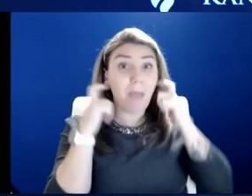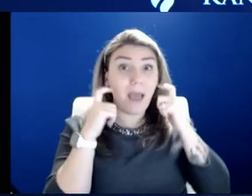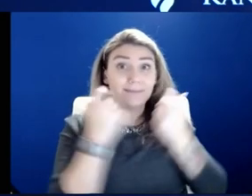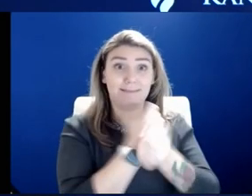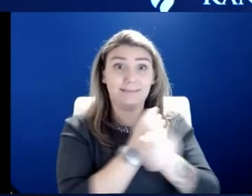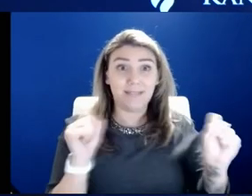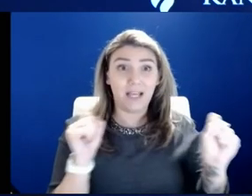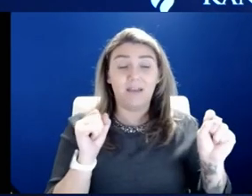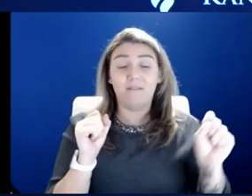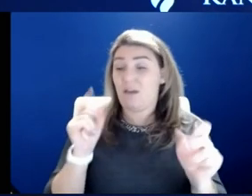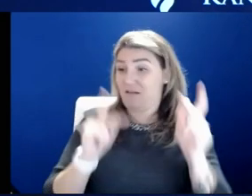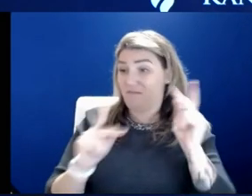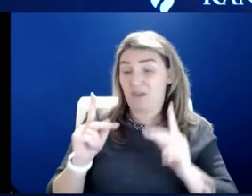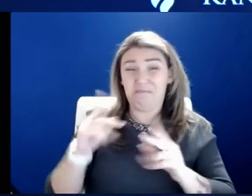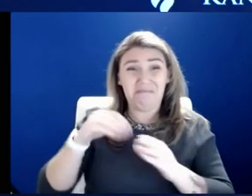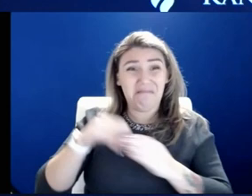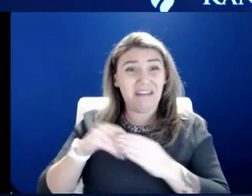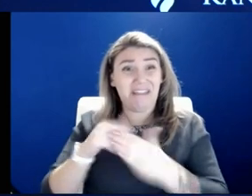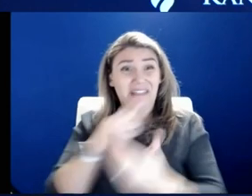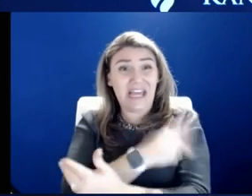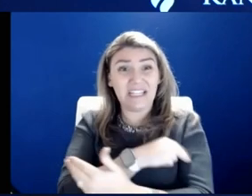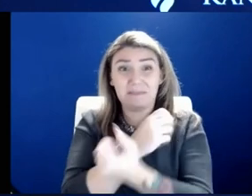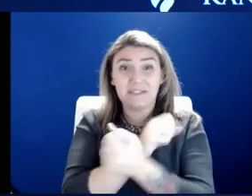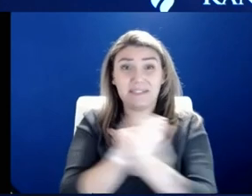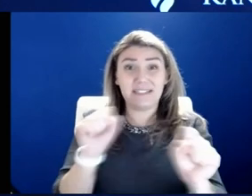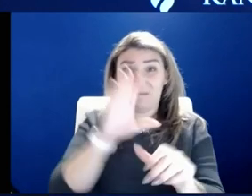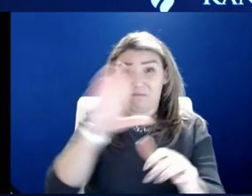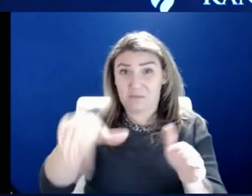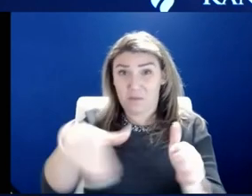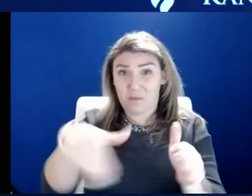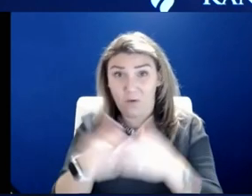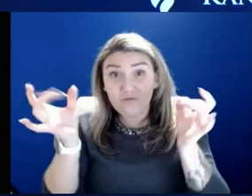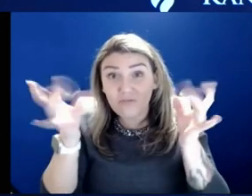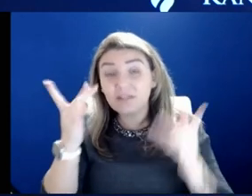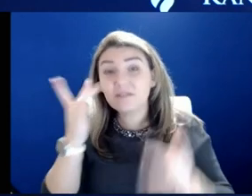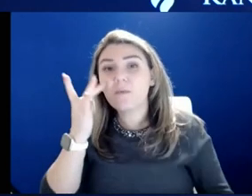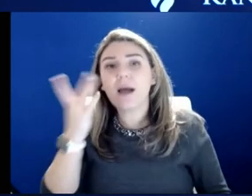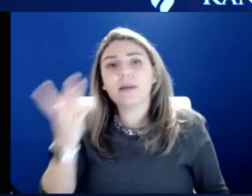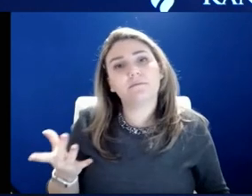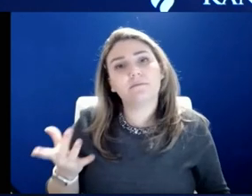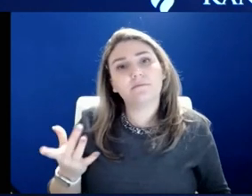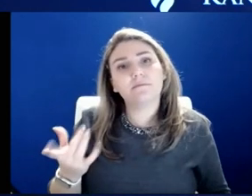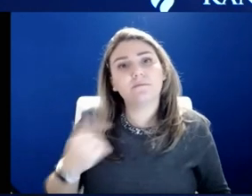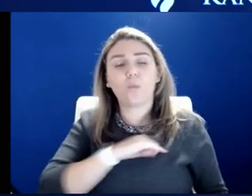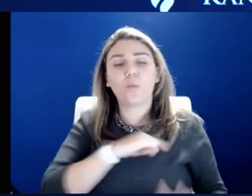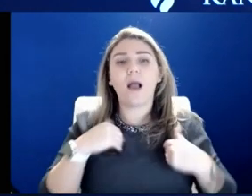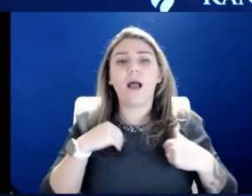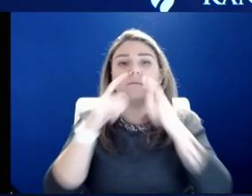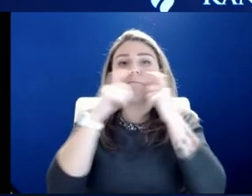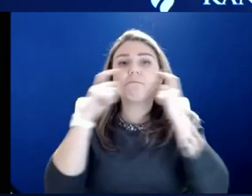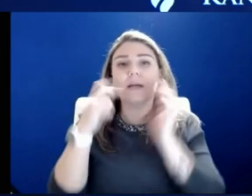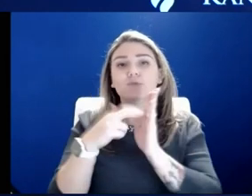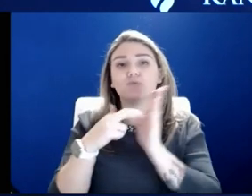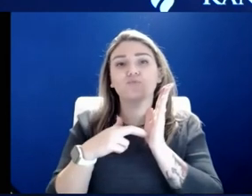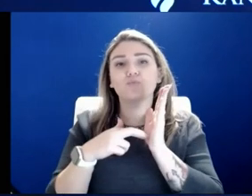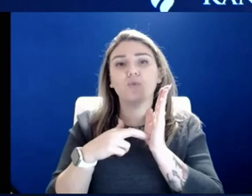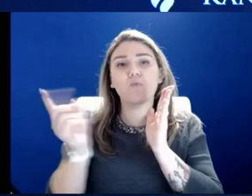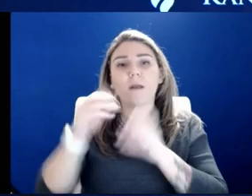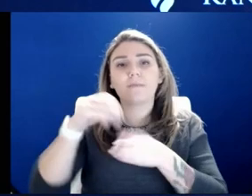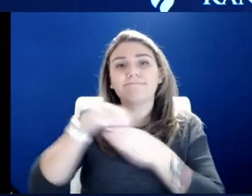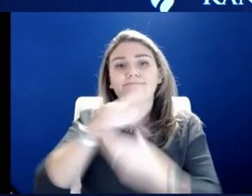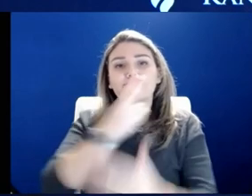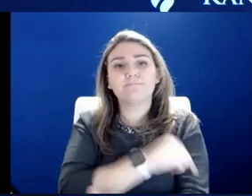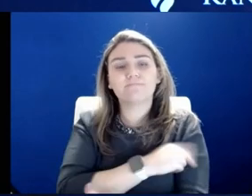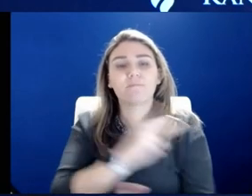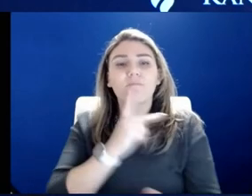for the entire duration of this crisis. And why is that? Because we have we have a masking rule inside our hospitals, which fortunately, the federal